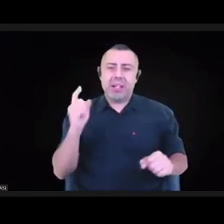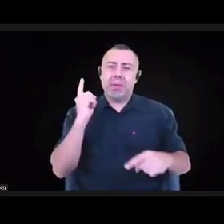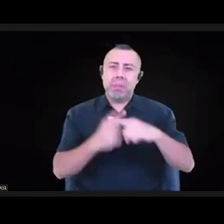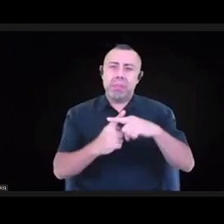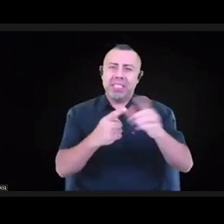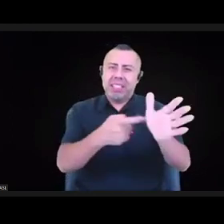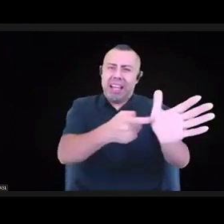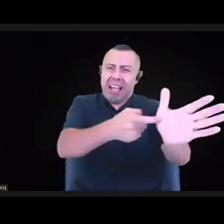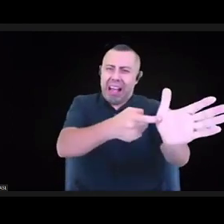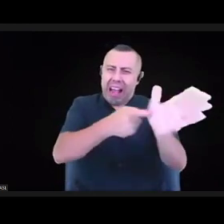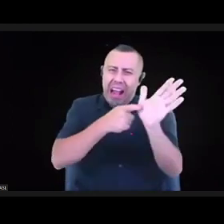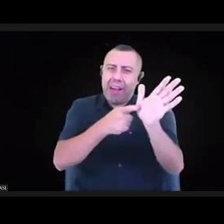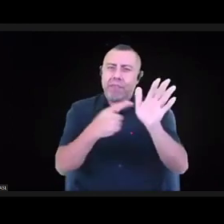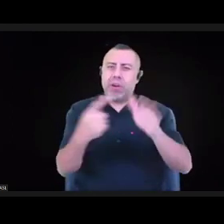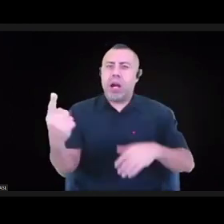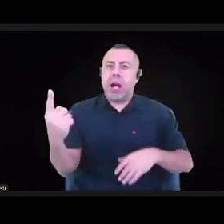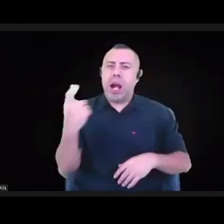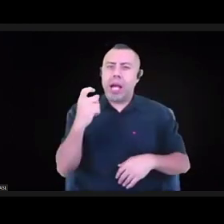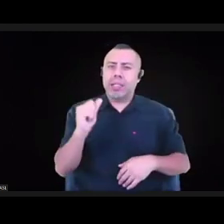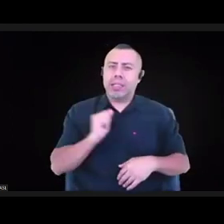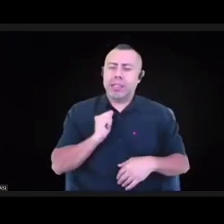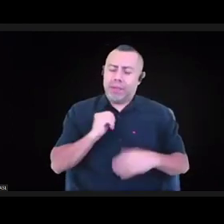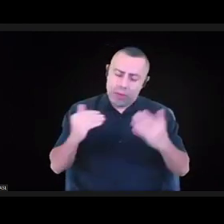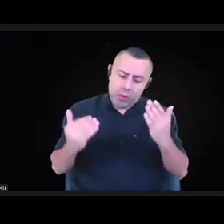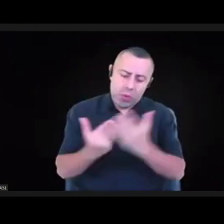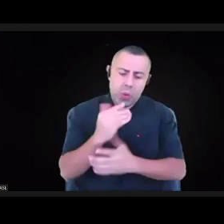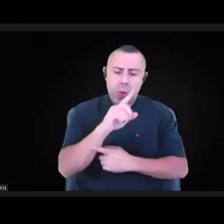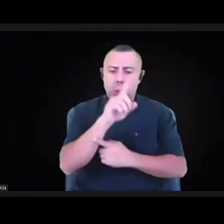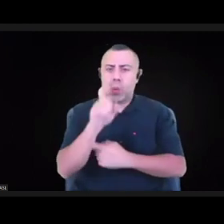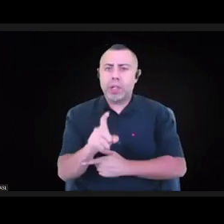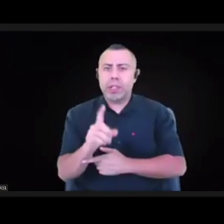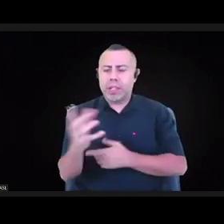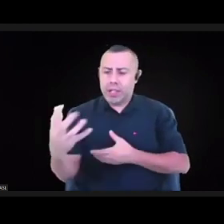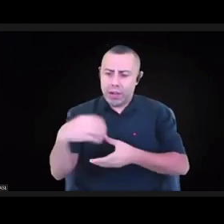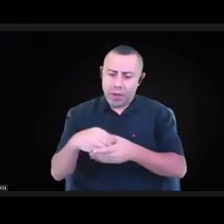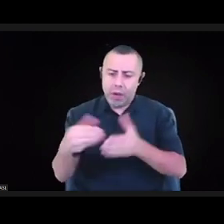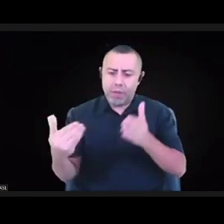and engage with new partners in new ways.